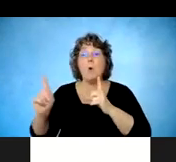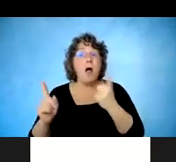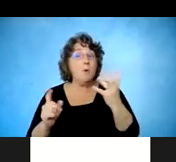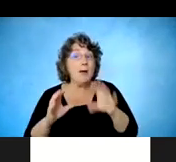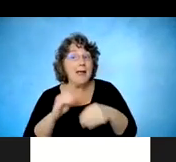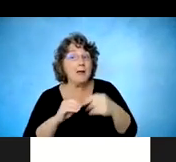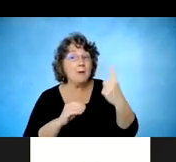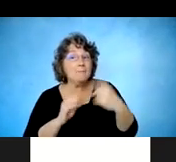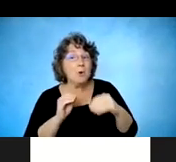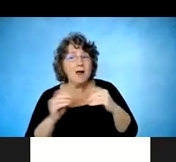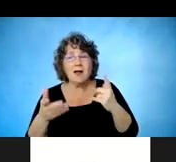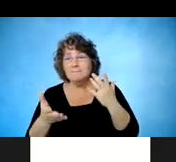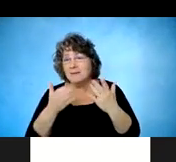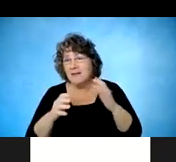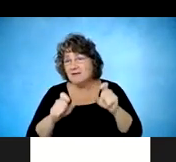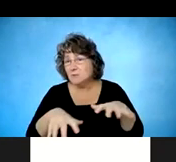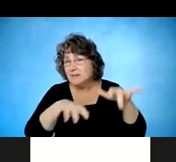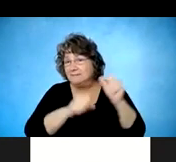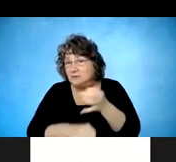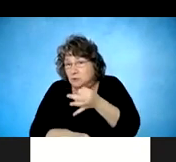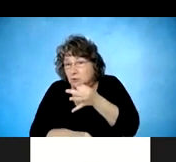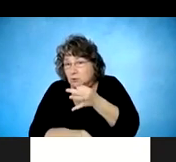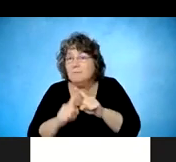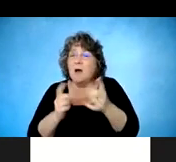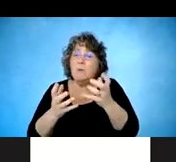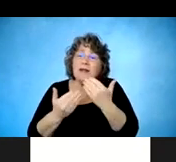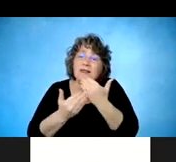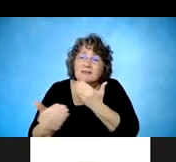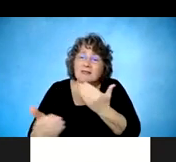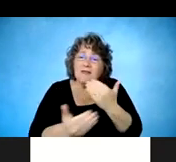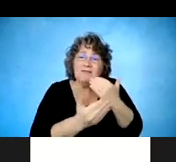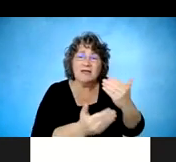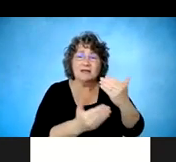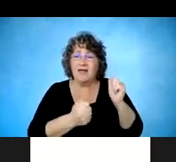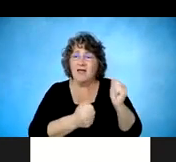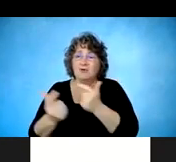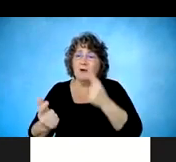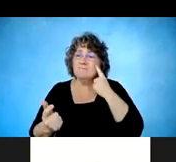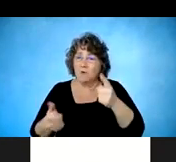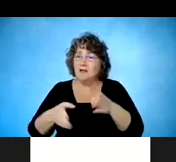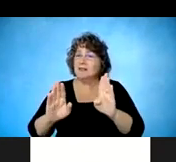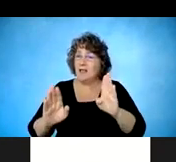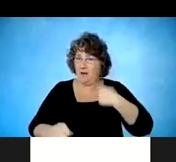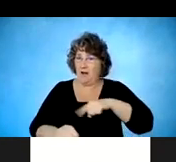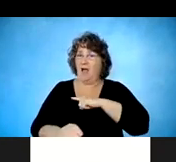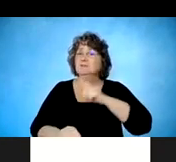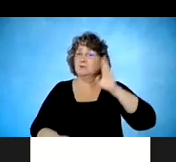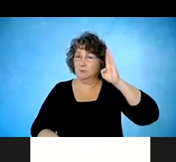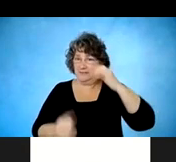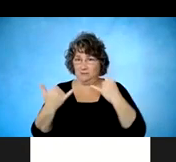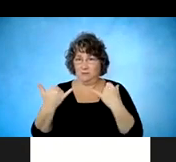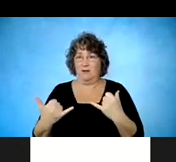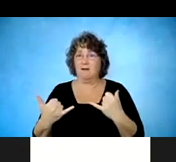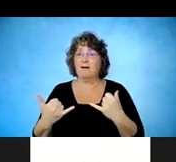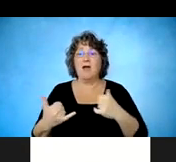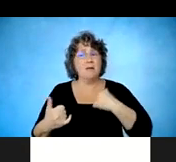may have to leave in a little while, but I do want to thank everyone for allowing us the opportunity to present to you. And I'm